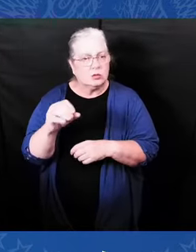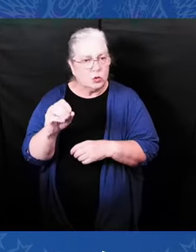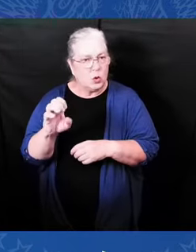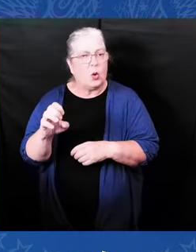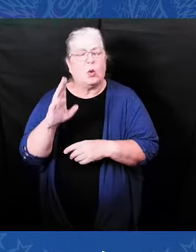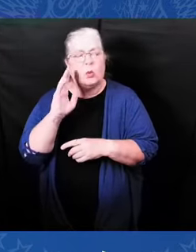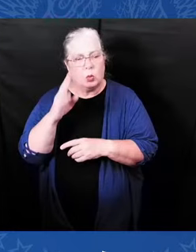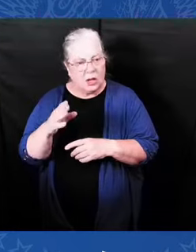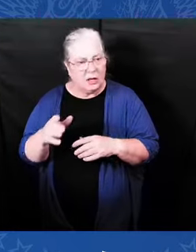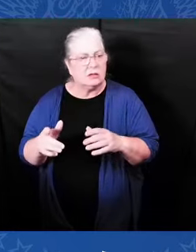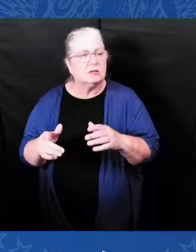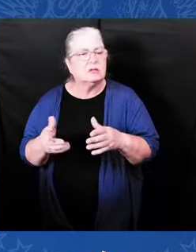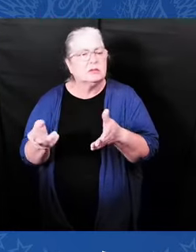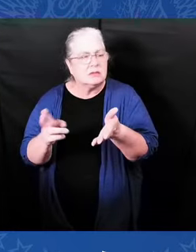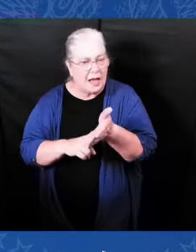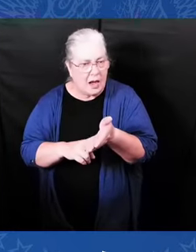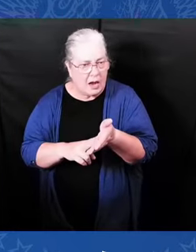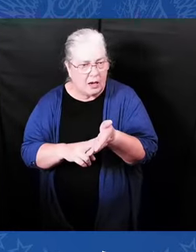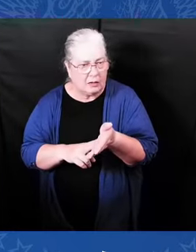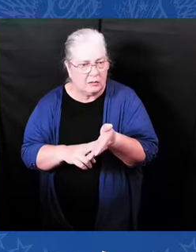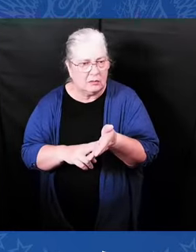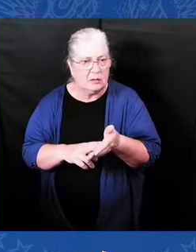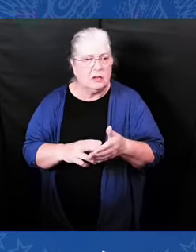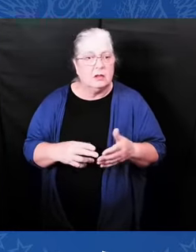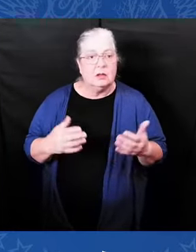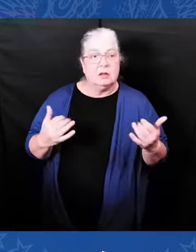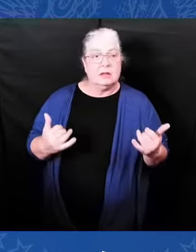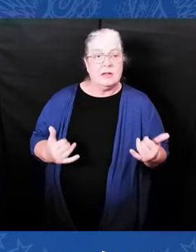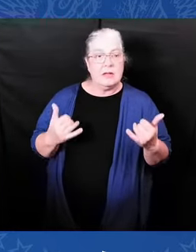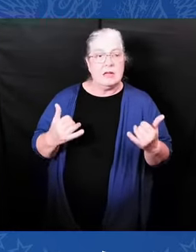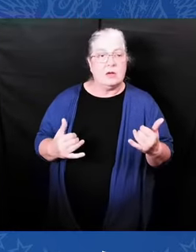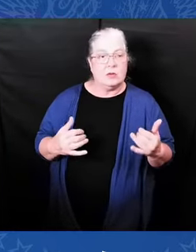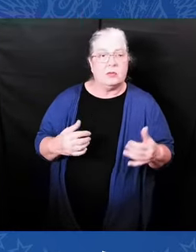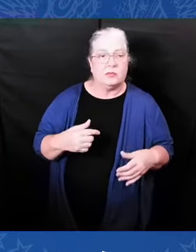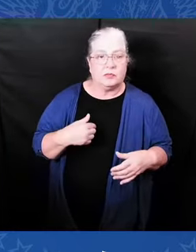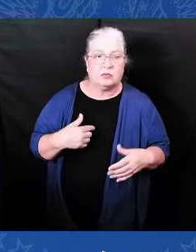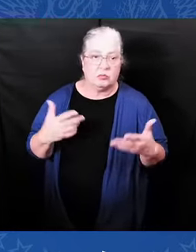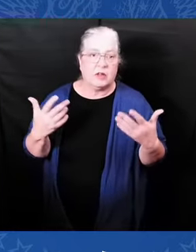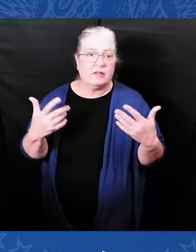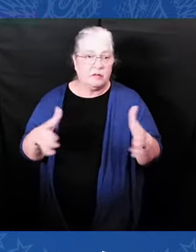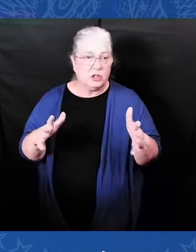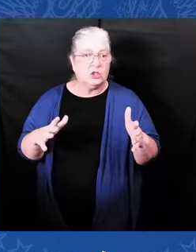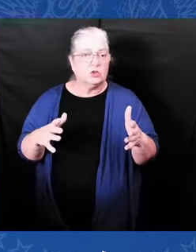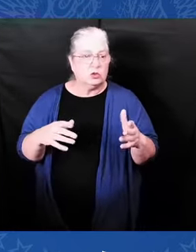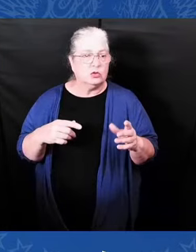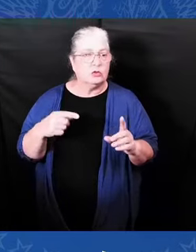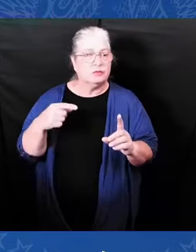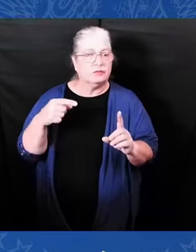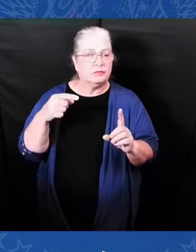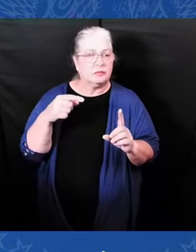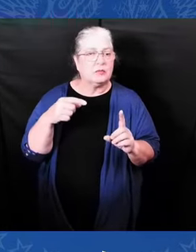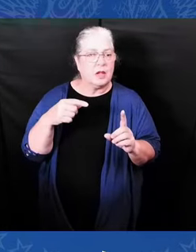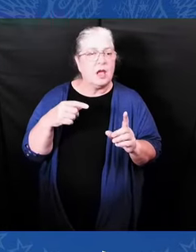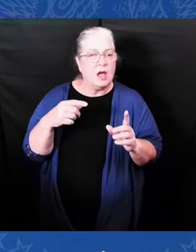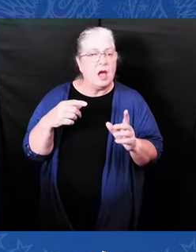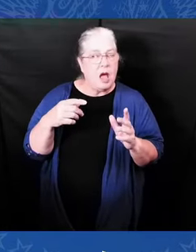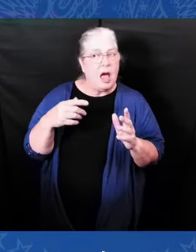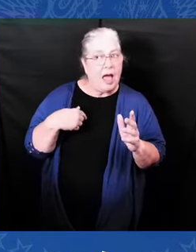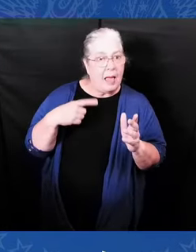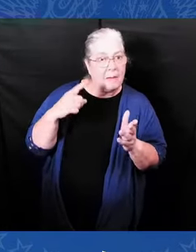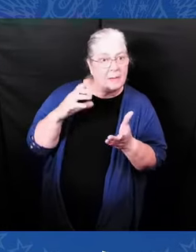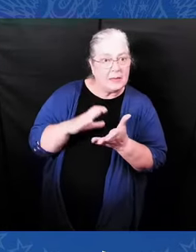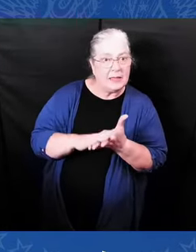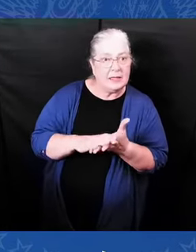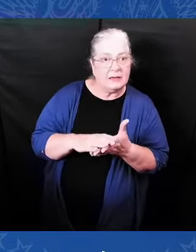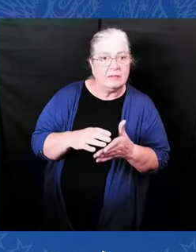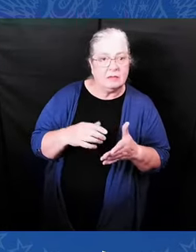So I conclude with this. I believe, I believe that it